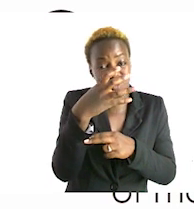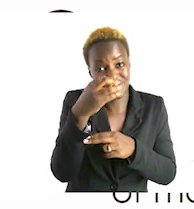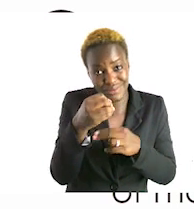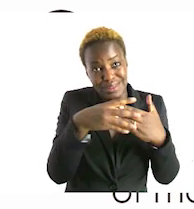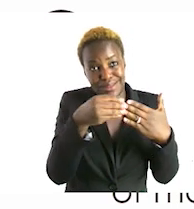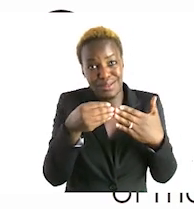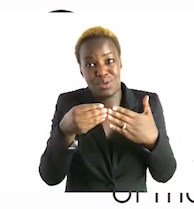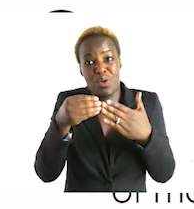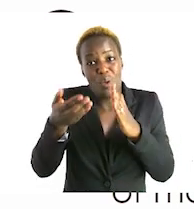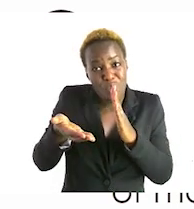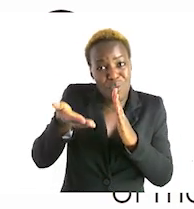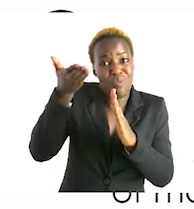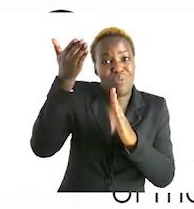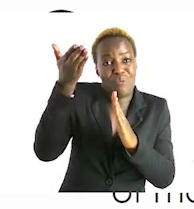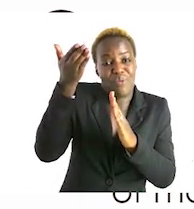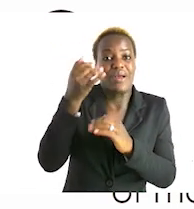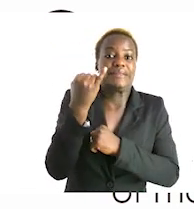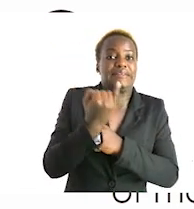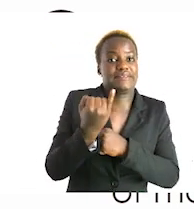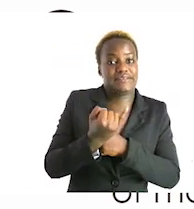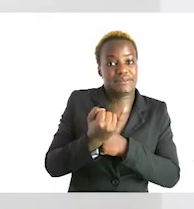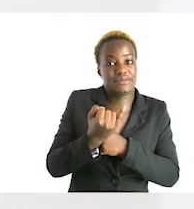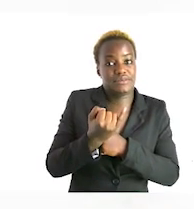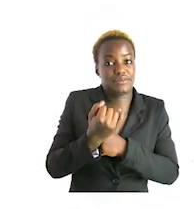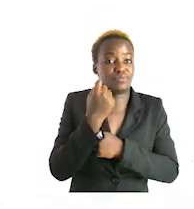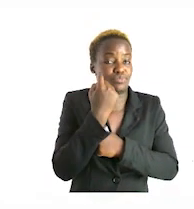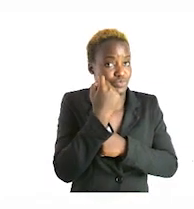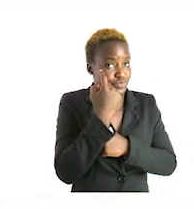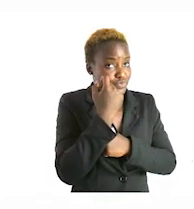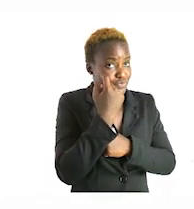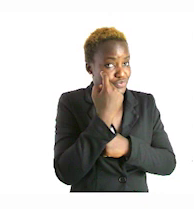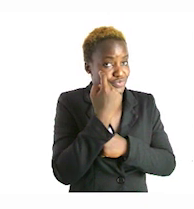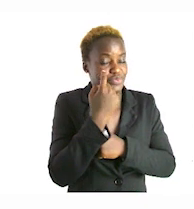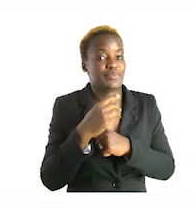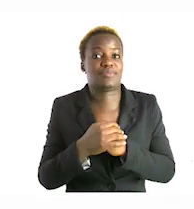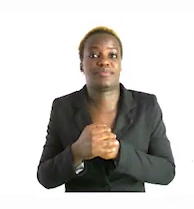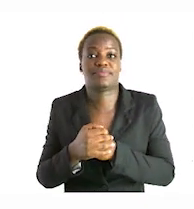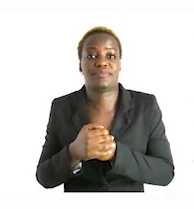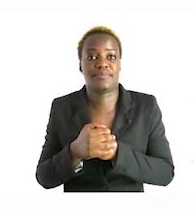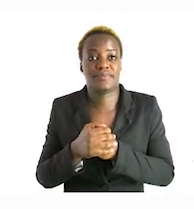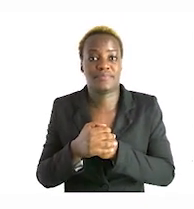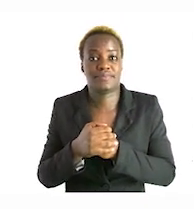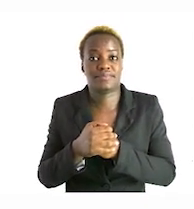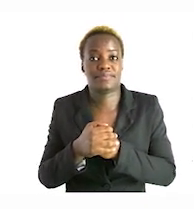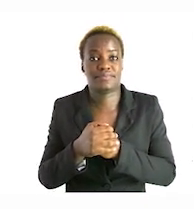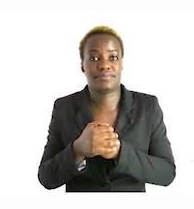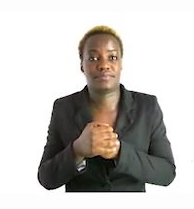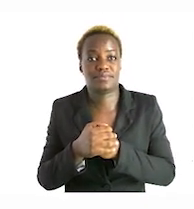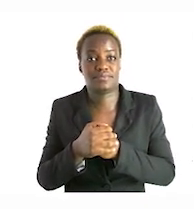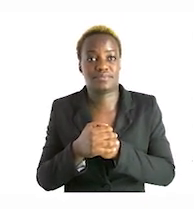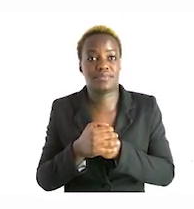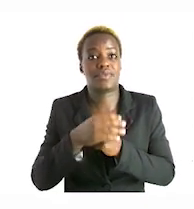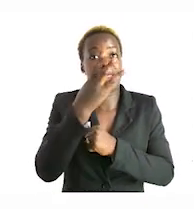dance than on art i hope that's clear it's a bit tricky i would like for you okay let's quickly do also